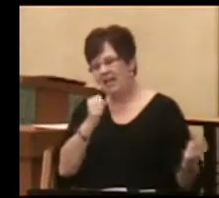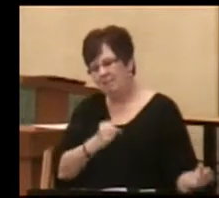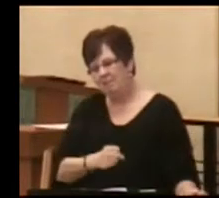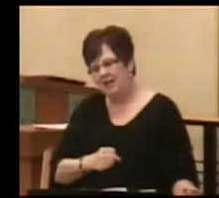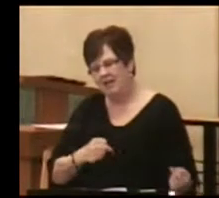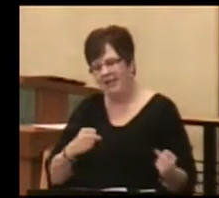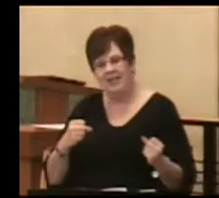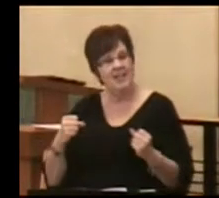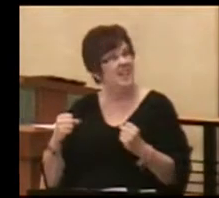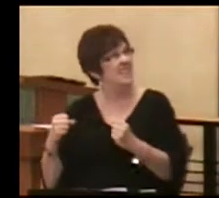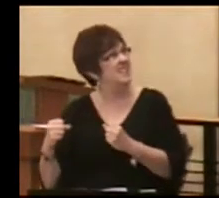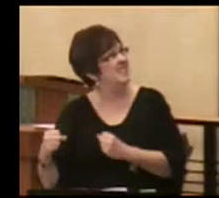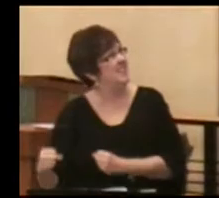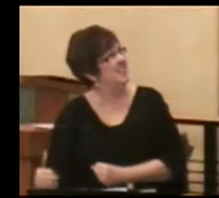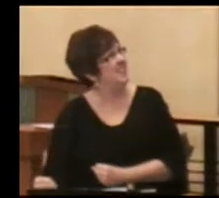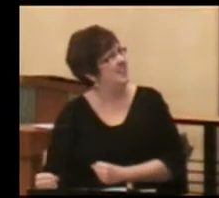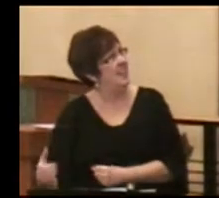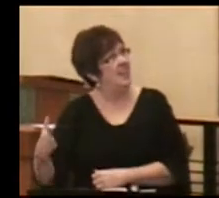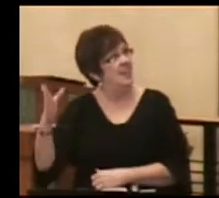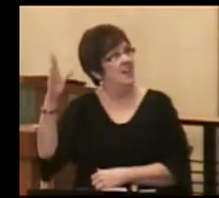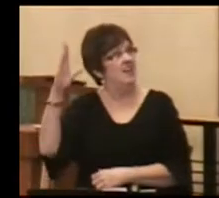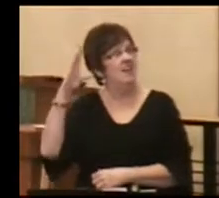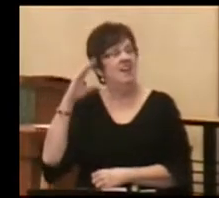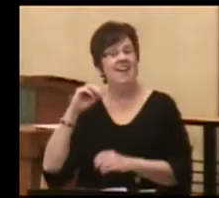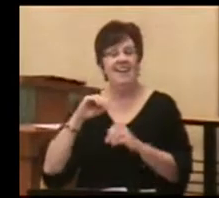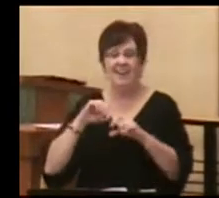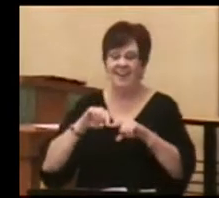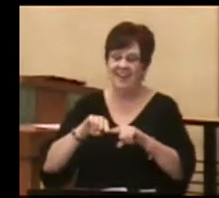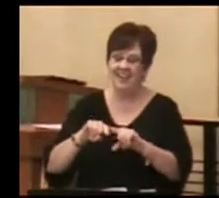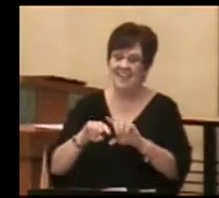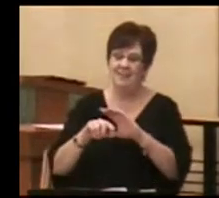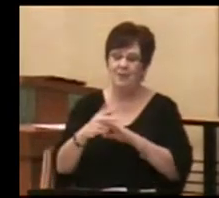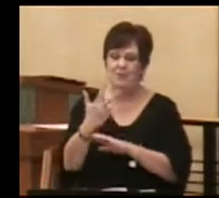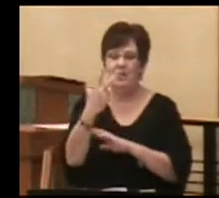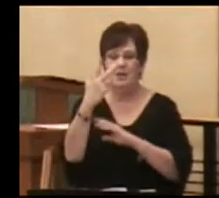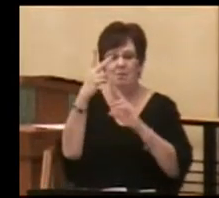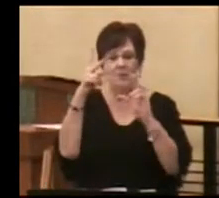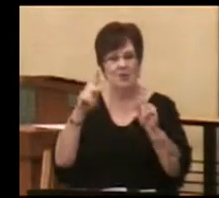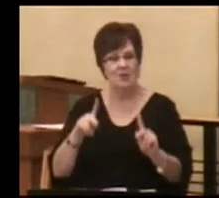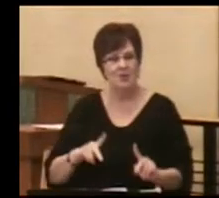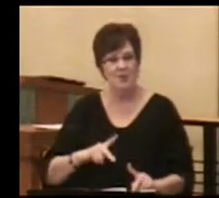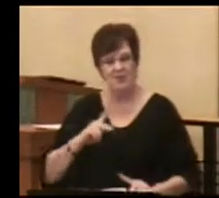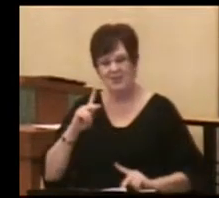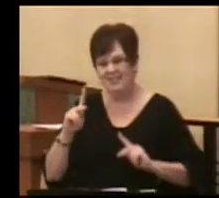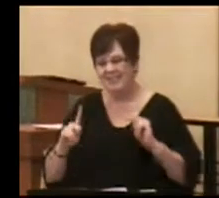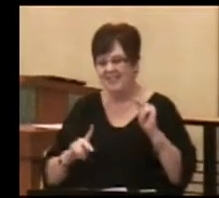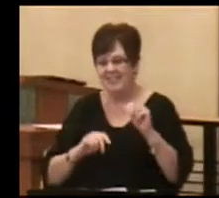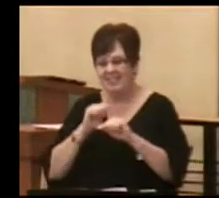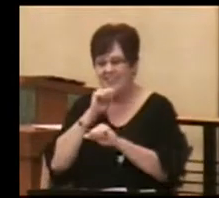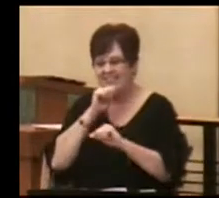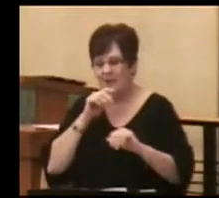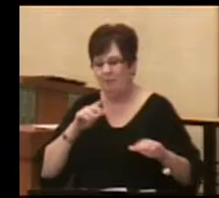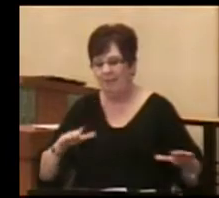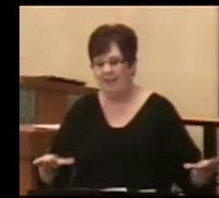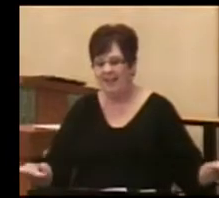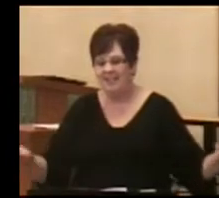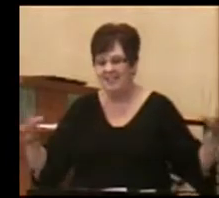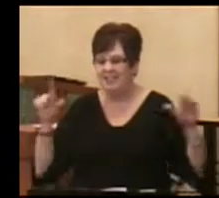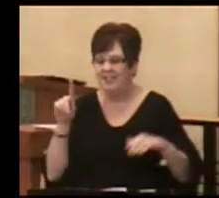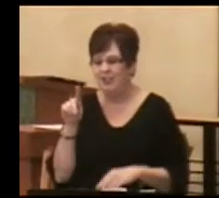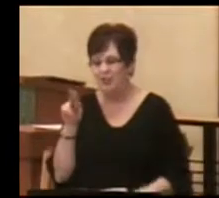and mighty. God in every person's